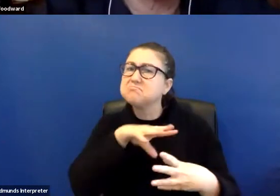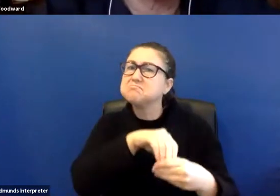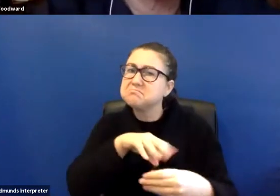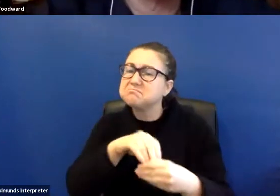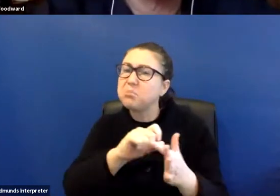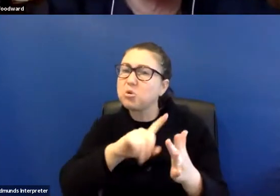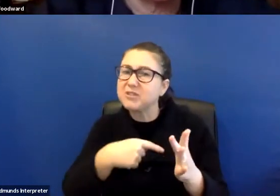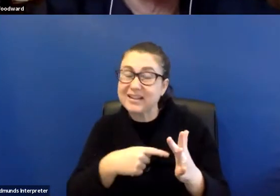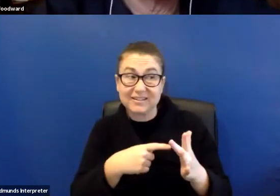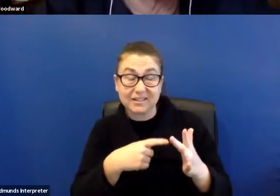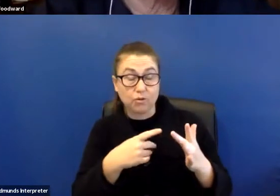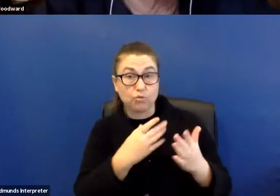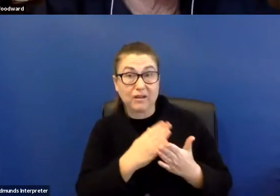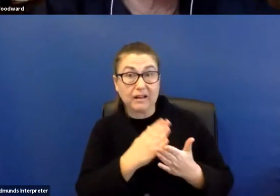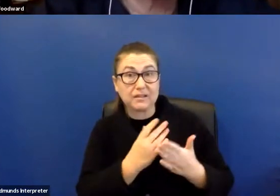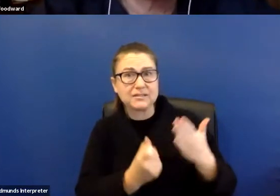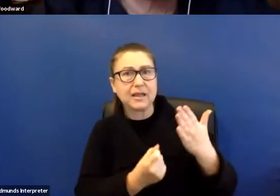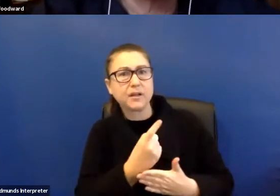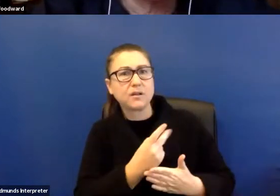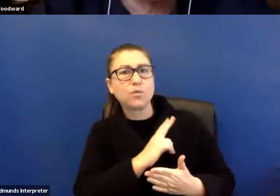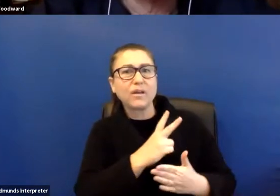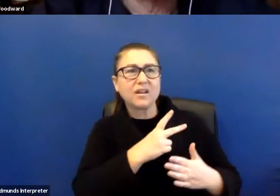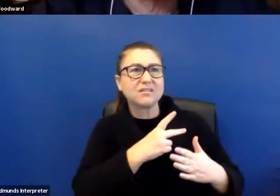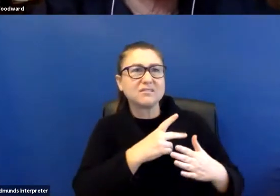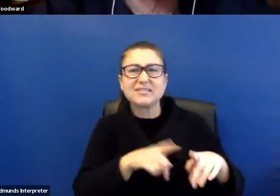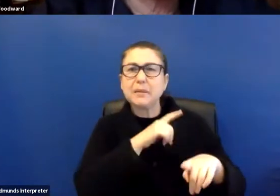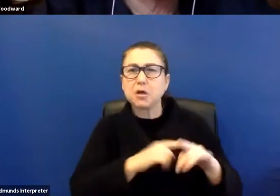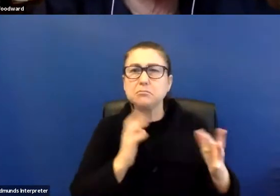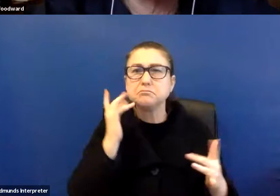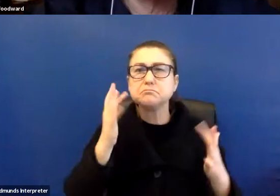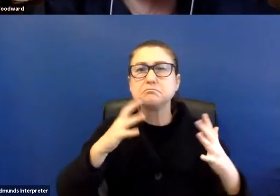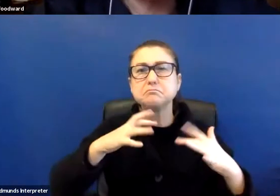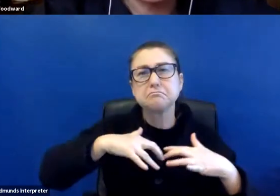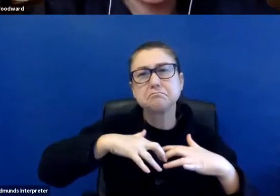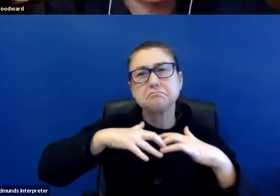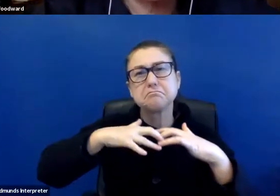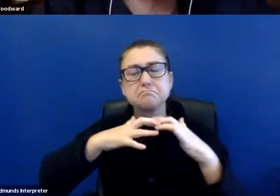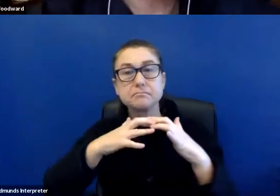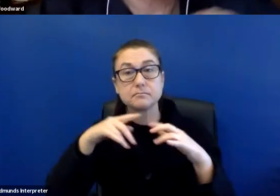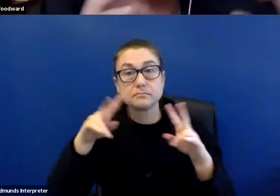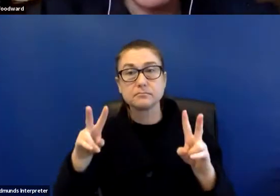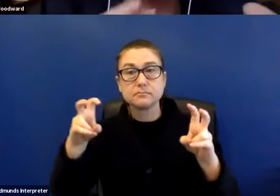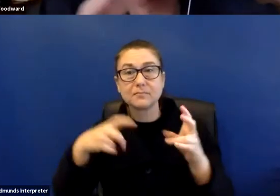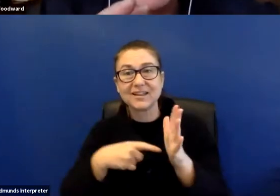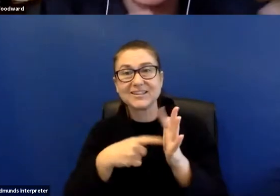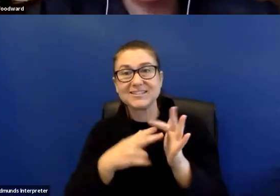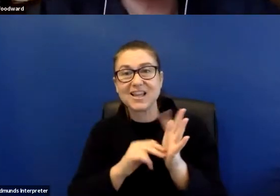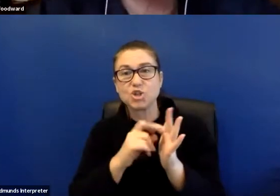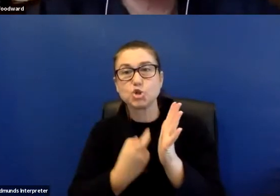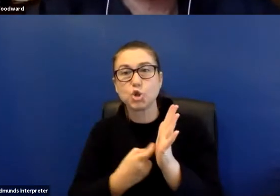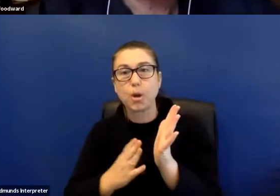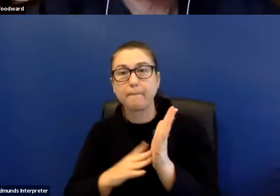developing as we speak, called Tender Mutual, which is another whole